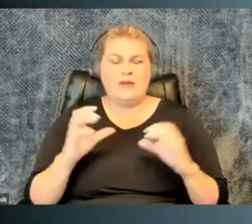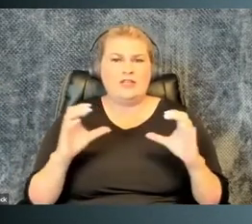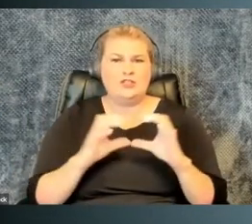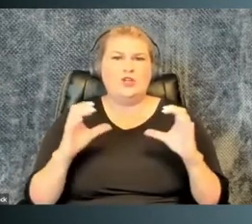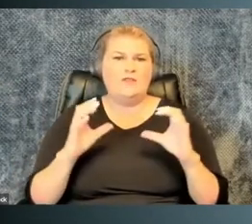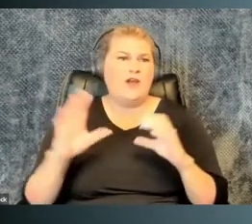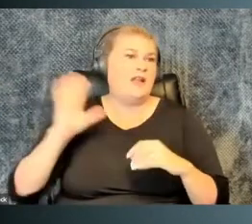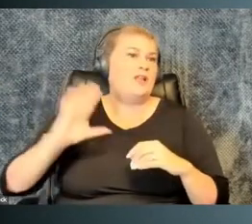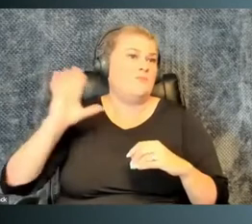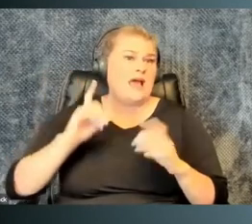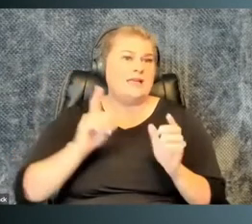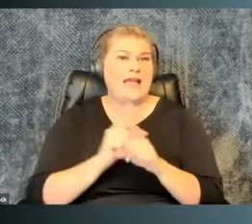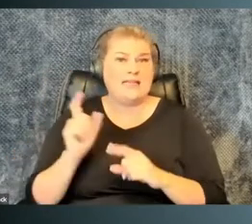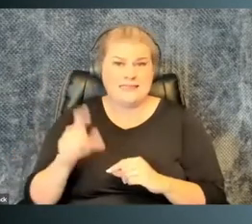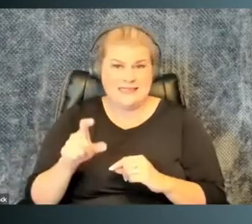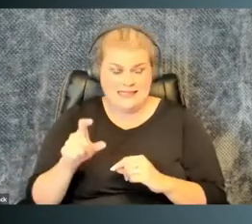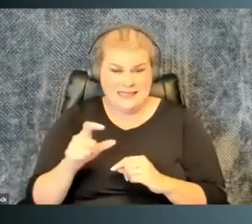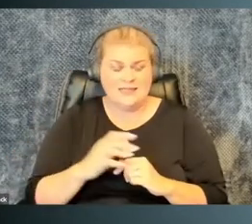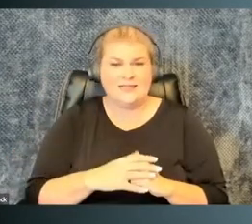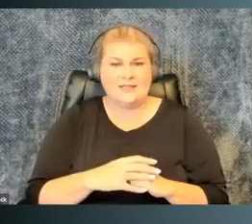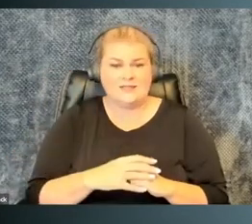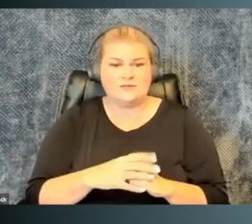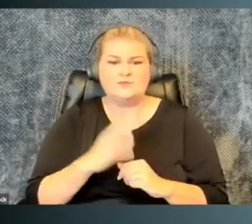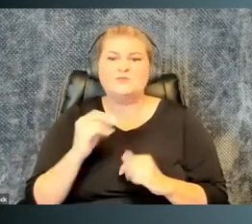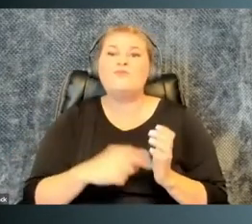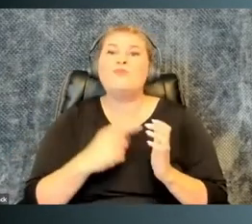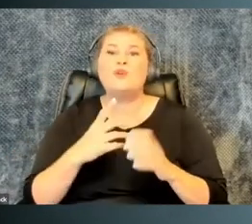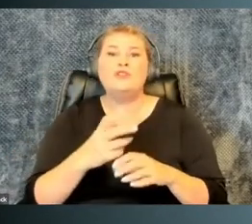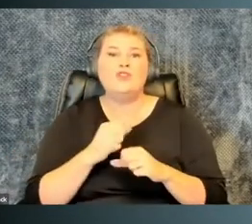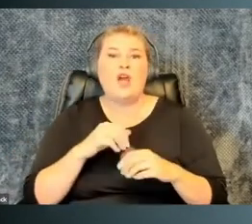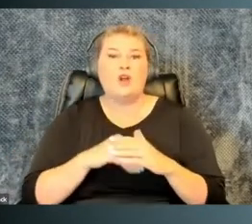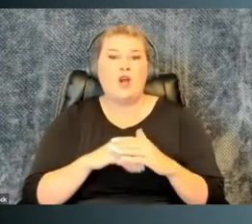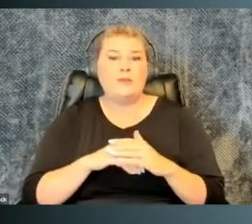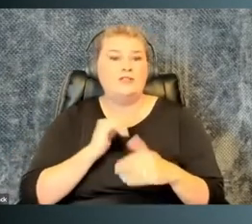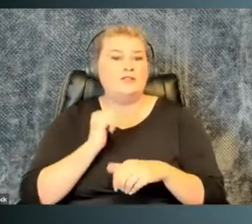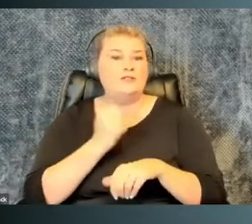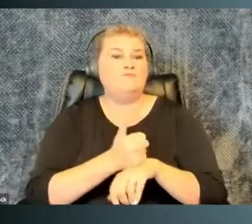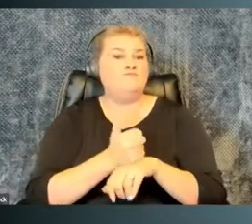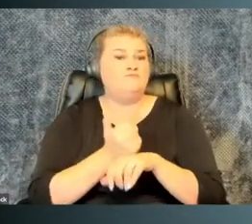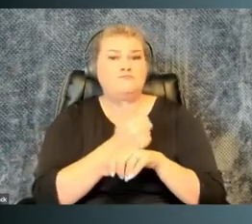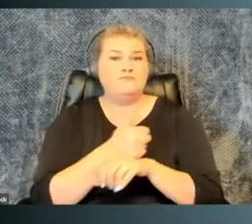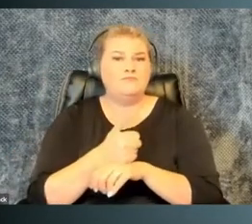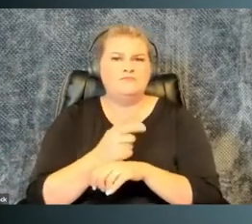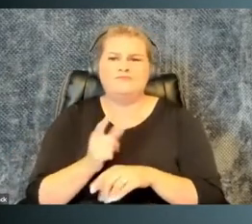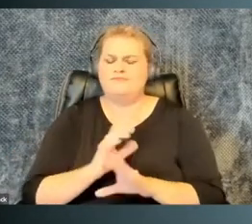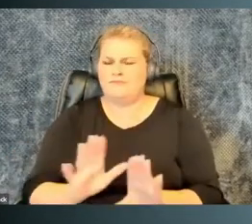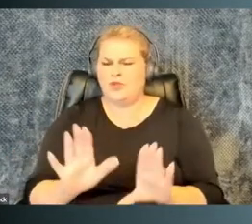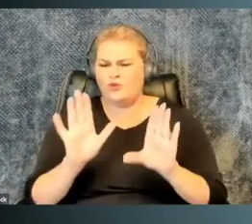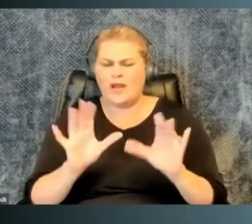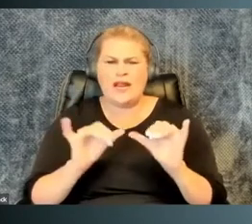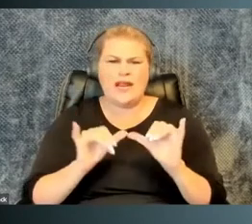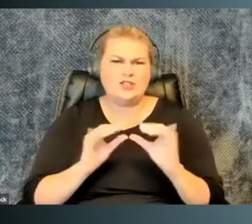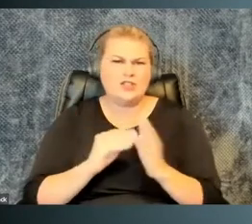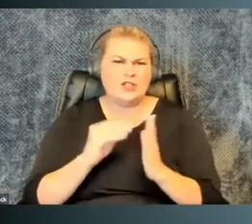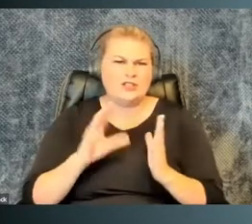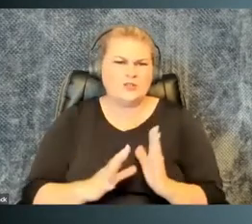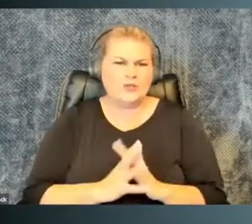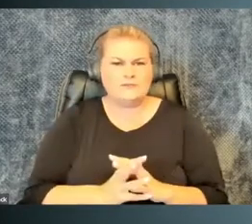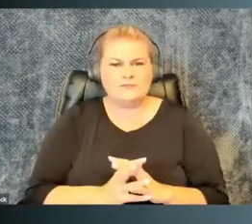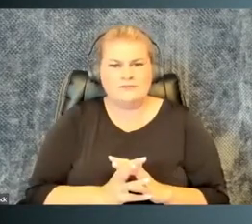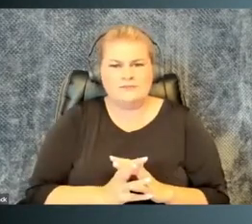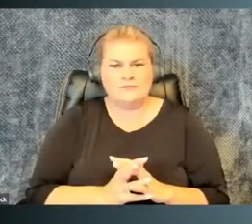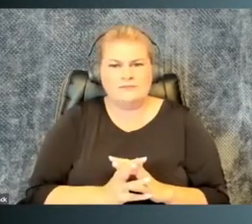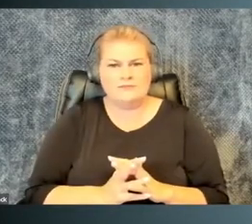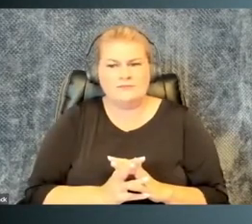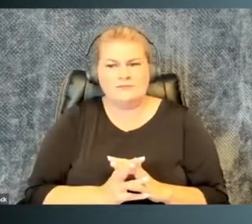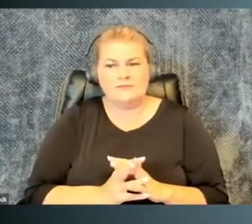that she knew she needed that she had been certified in the past as needing. And once she got the accommodations in place, she